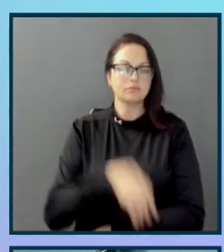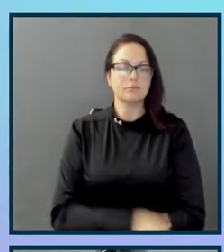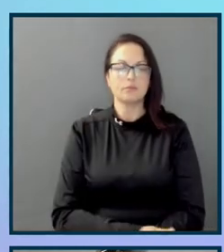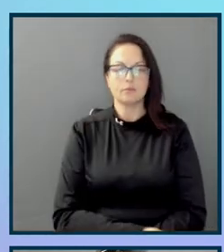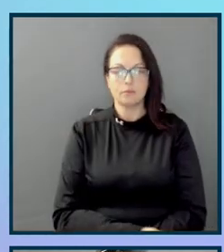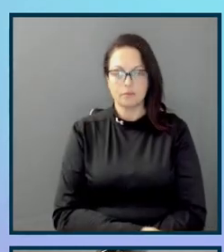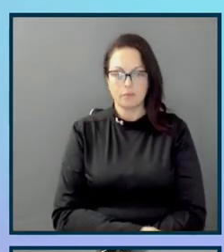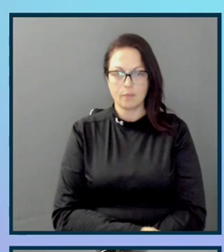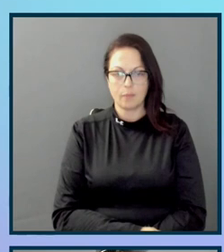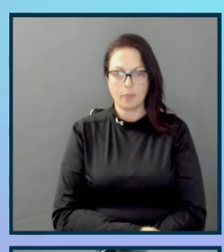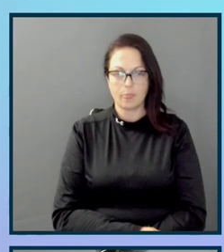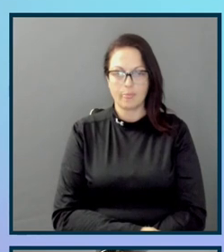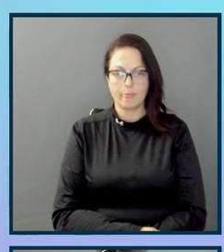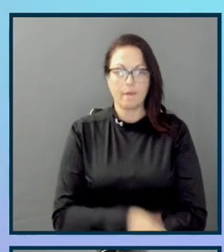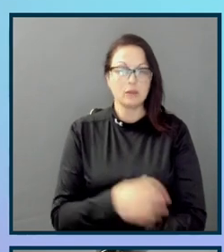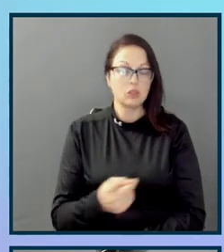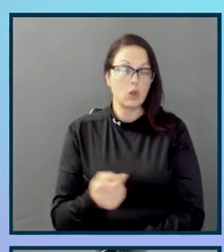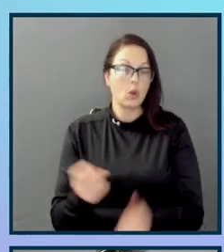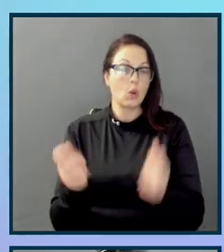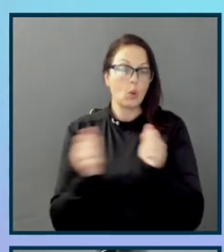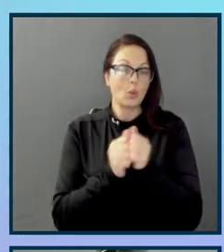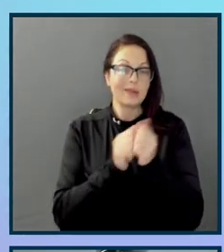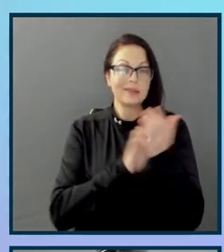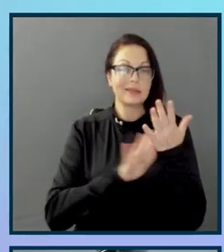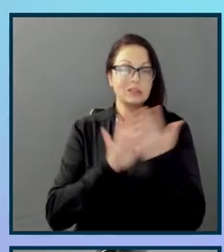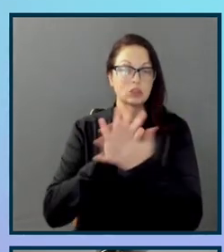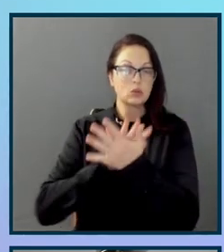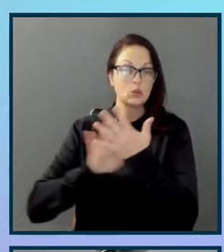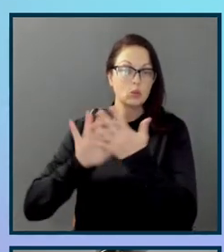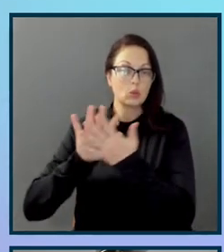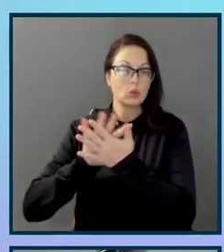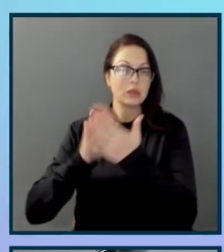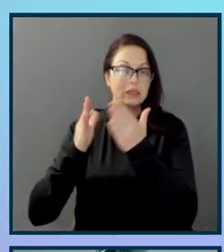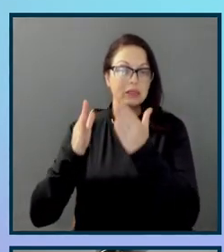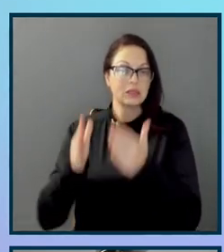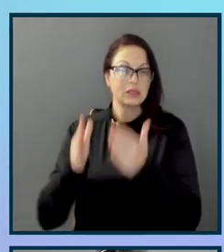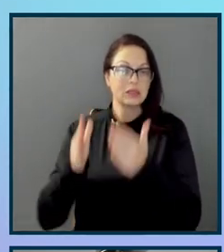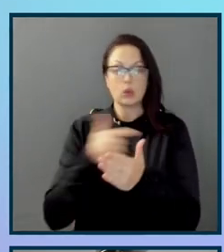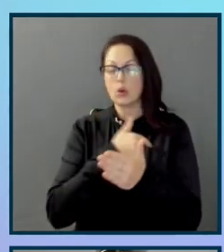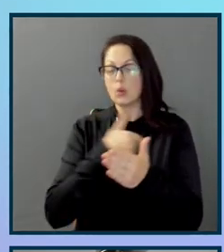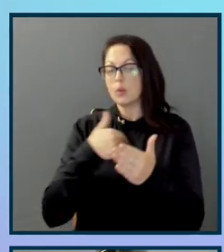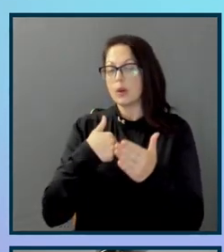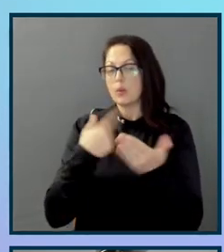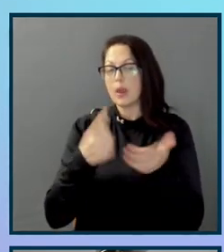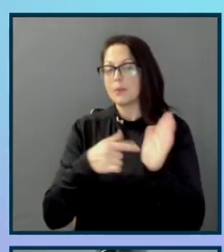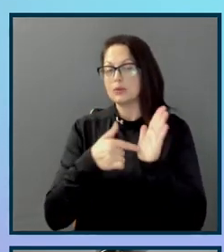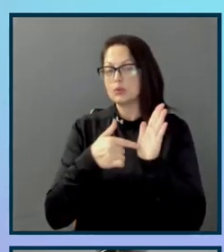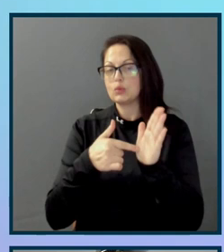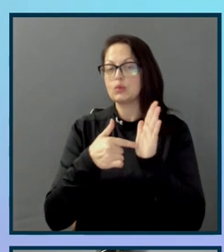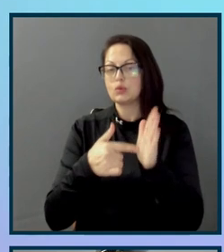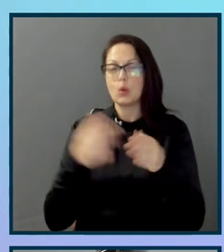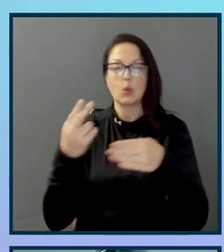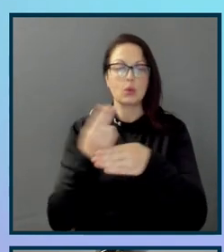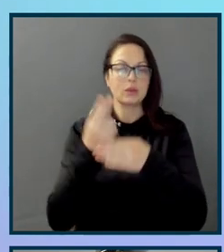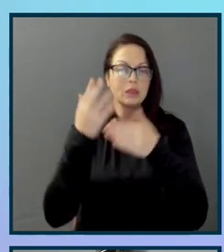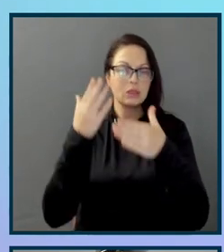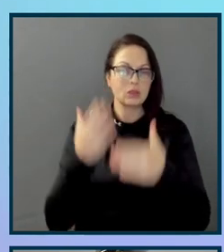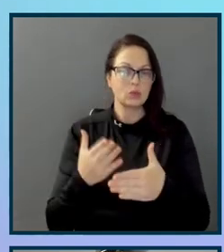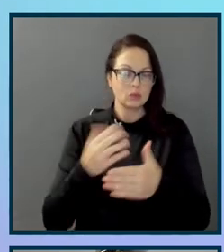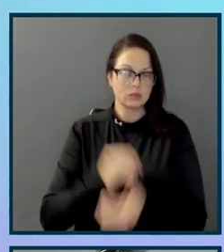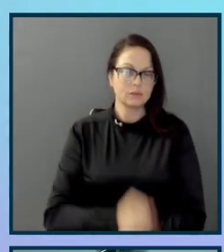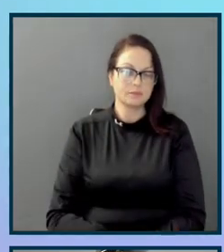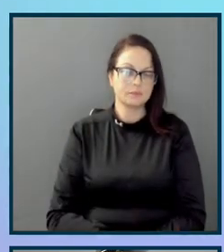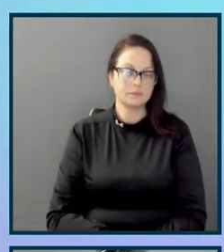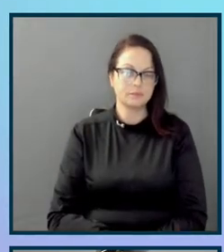Because of our screener, we were able to learn a lot about our users. And we really wanted to highlight today some of the wins that we don't usually see in tech. So